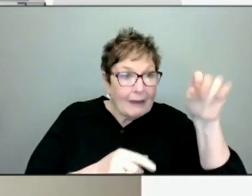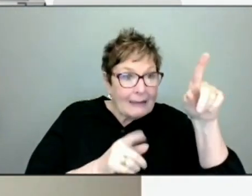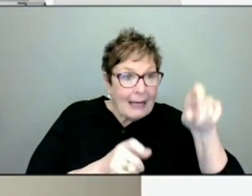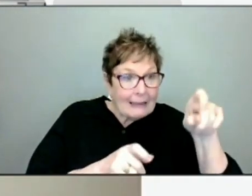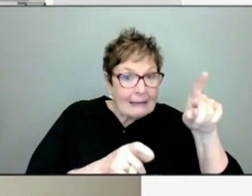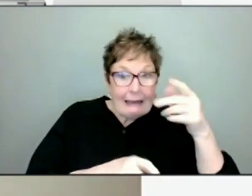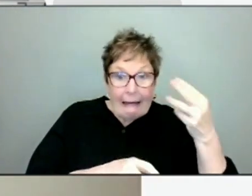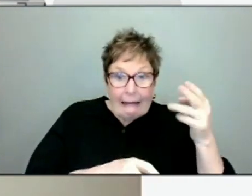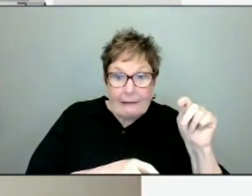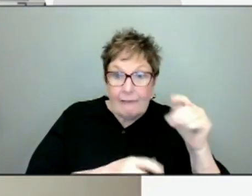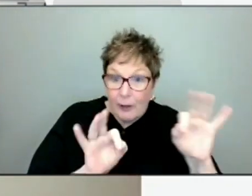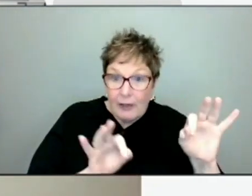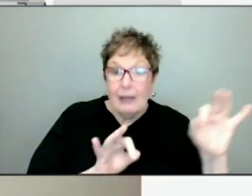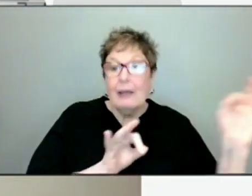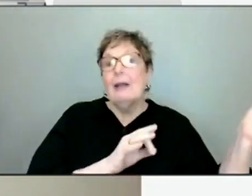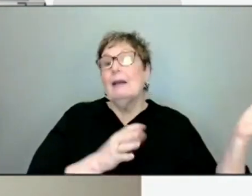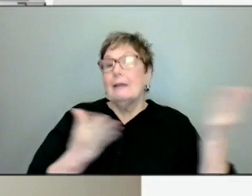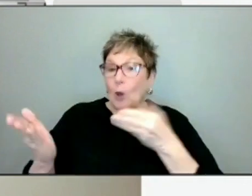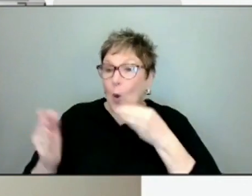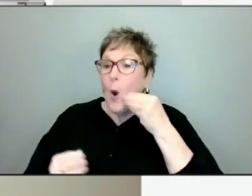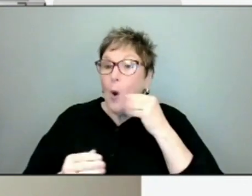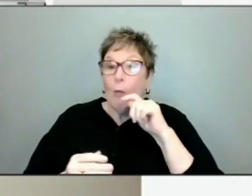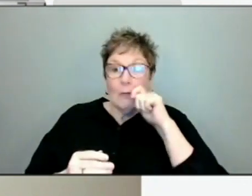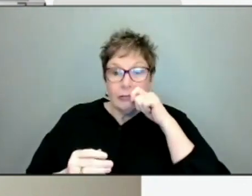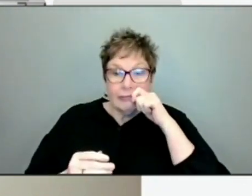you're able to sort of move from there.